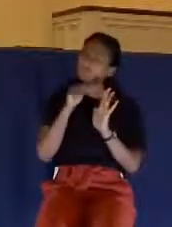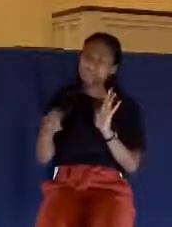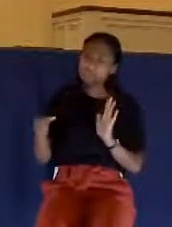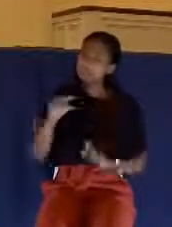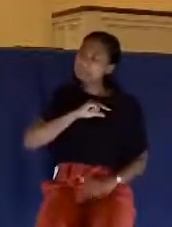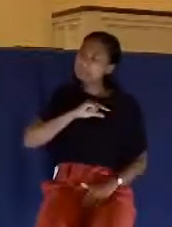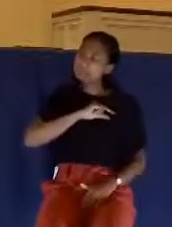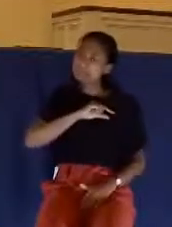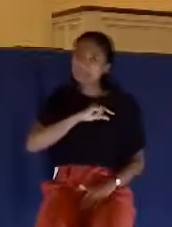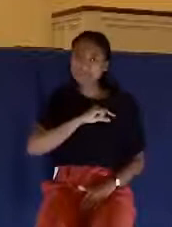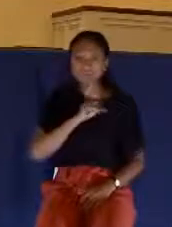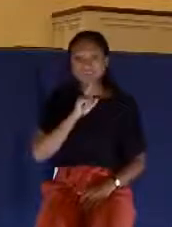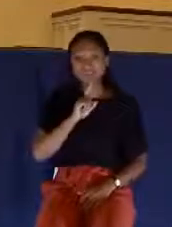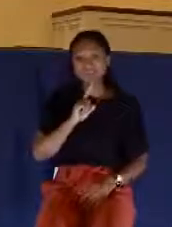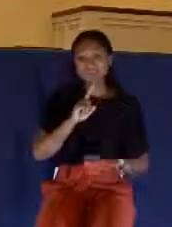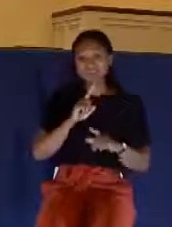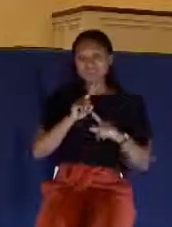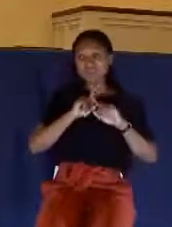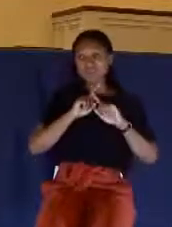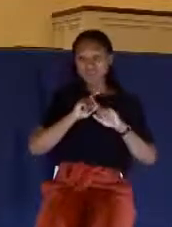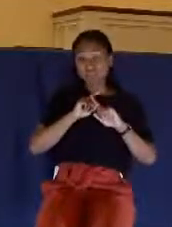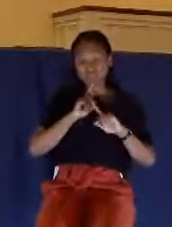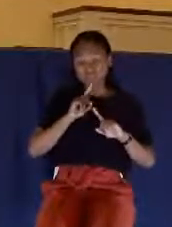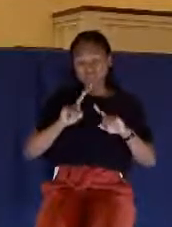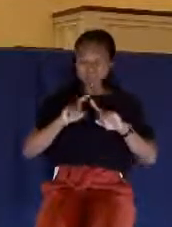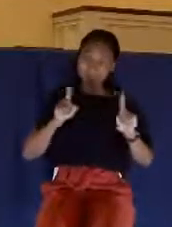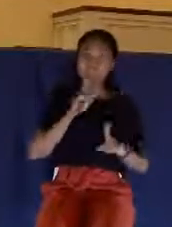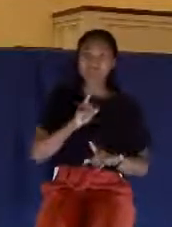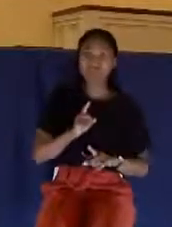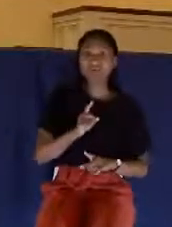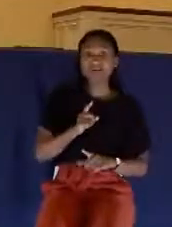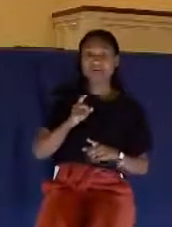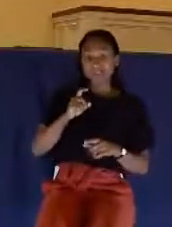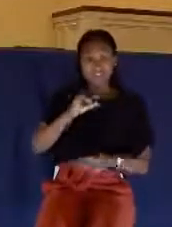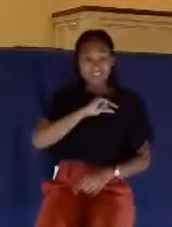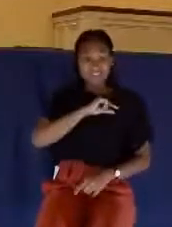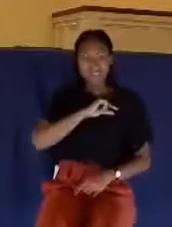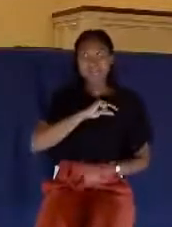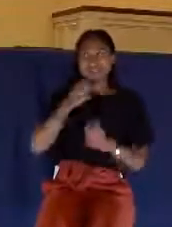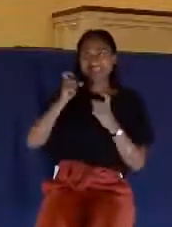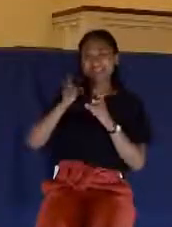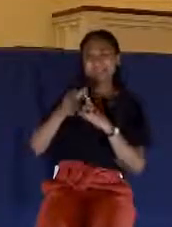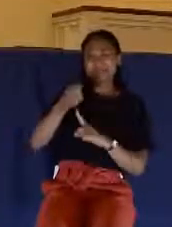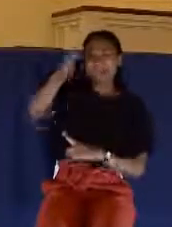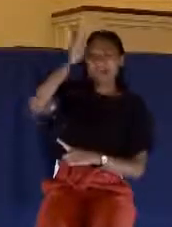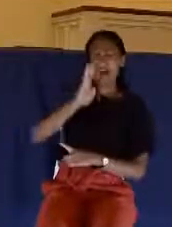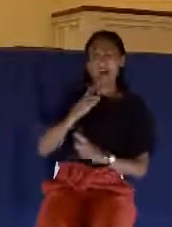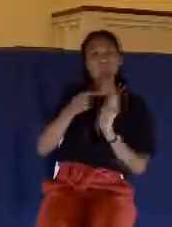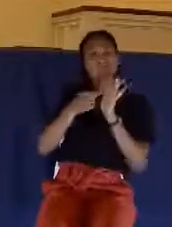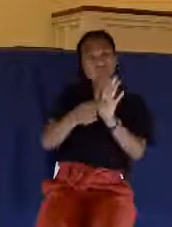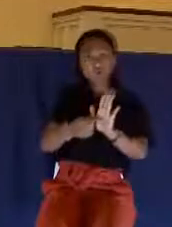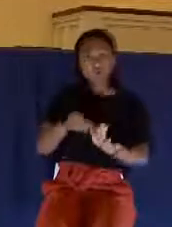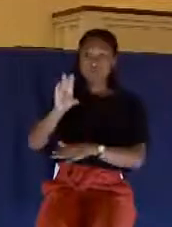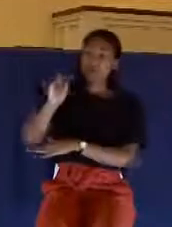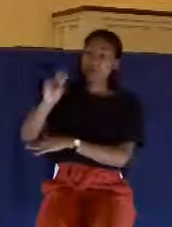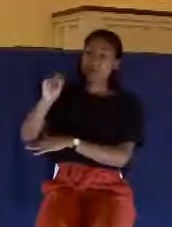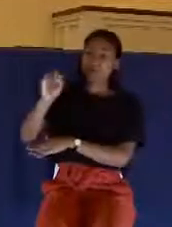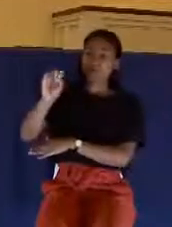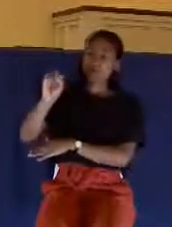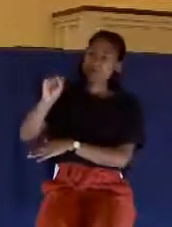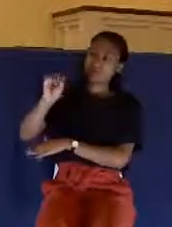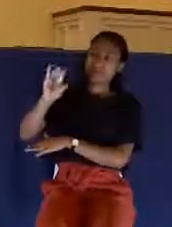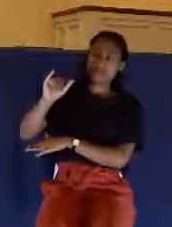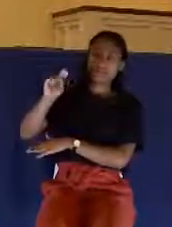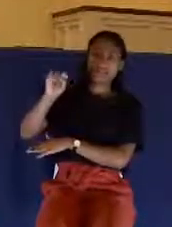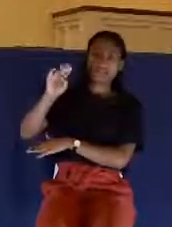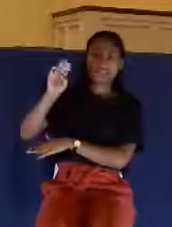But, you know, really, guilt is a gift from God, and what it reveals is that your conscience actually is working there. And guilt is designed to drive a soul to God.